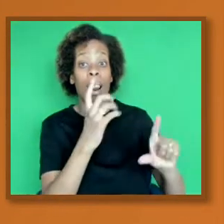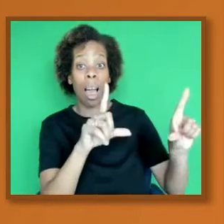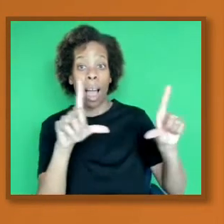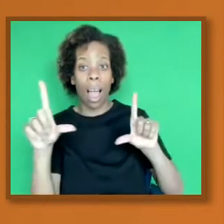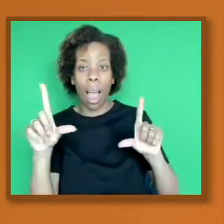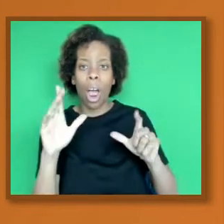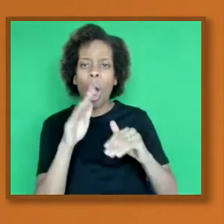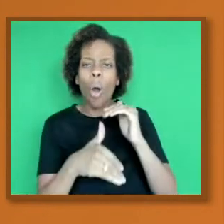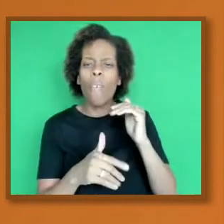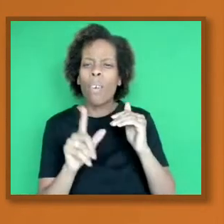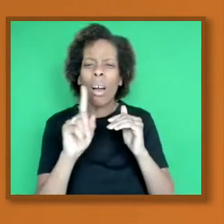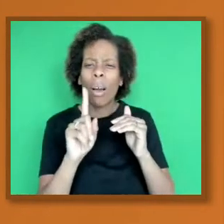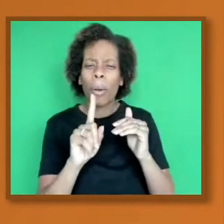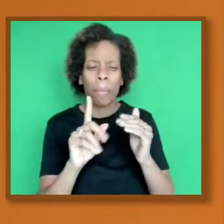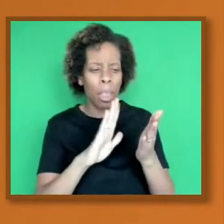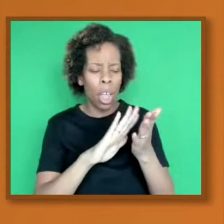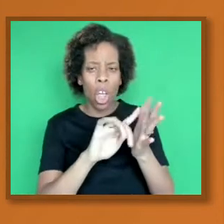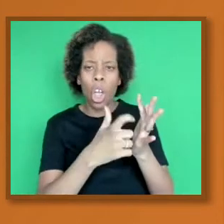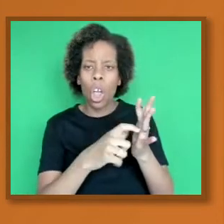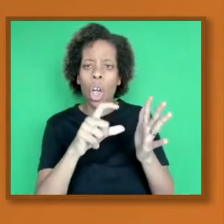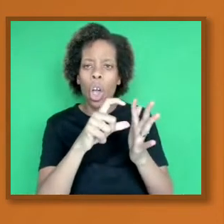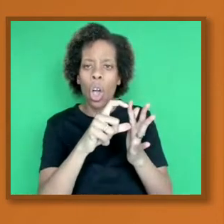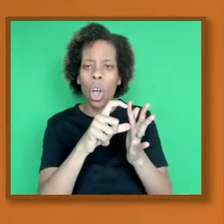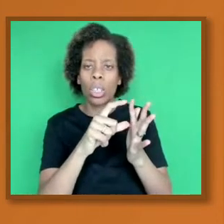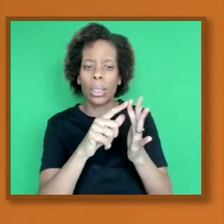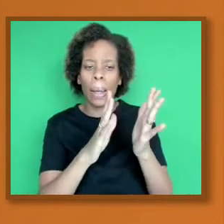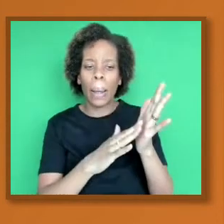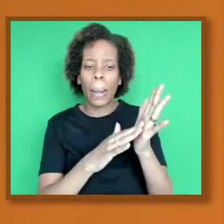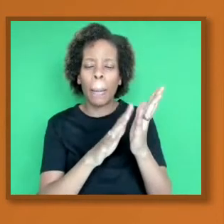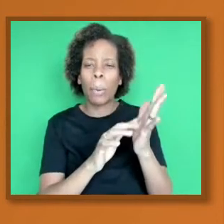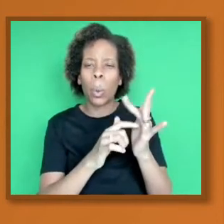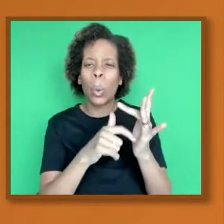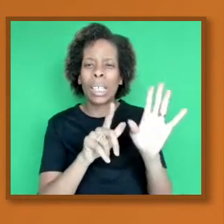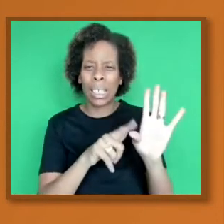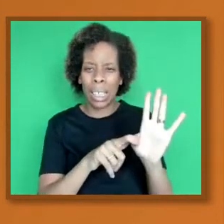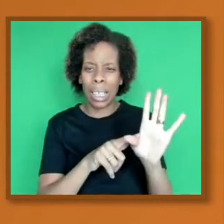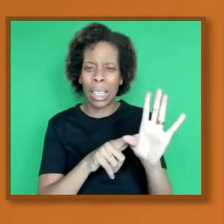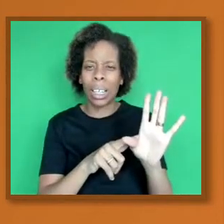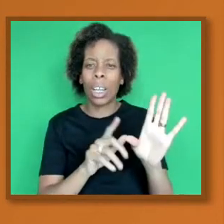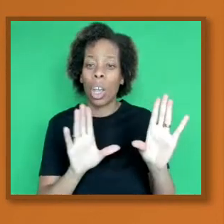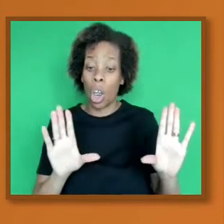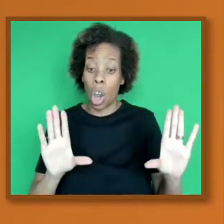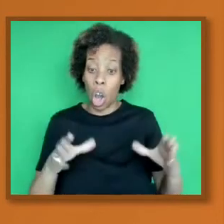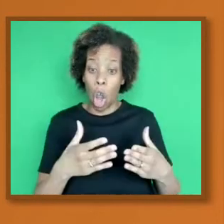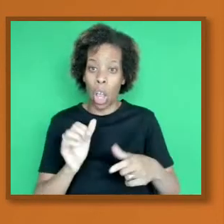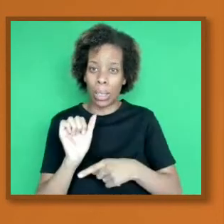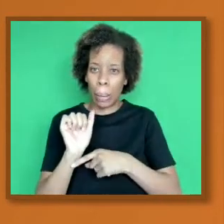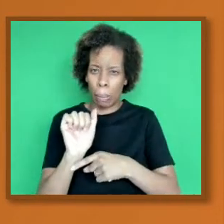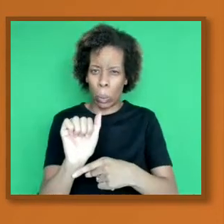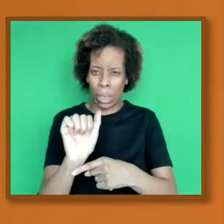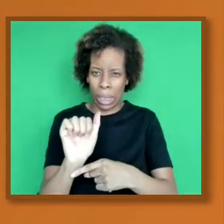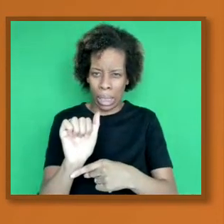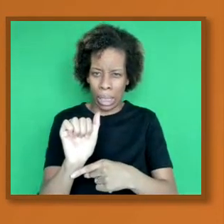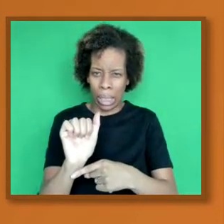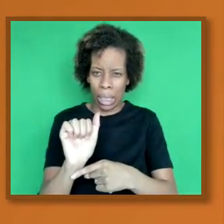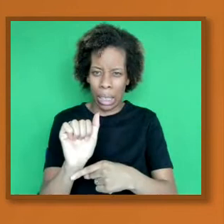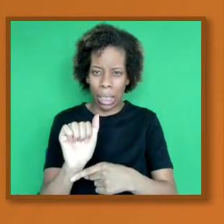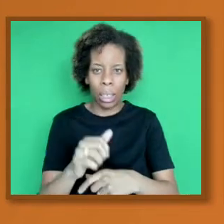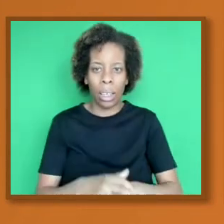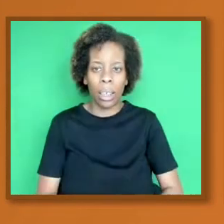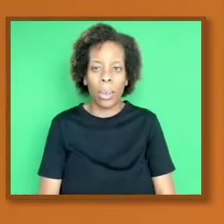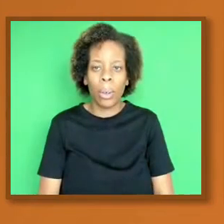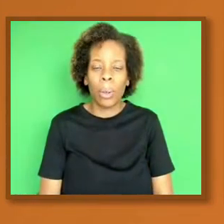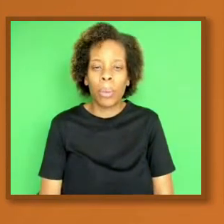And really, the idea around herd immunity that I want to tell you about. And herd immunity only works with vaccination.